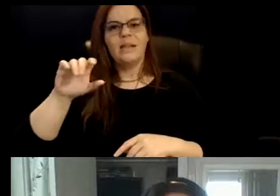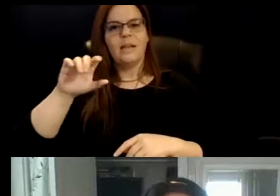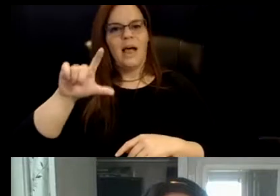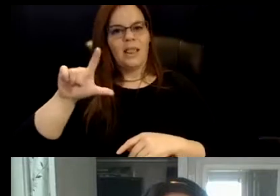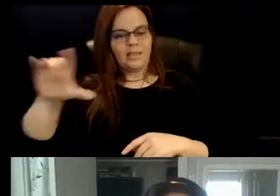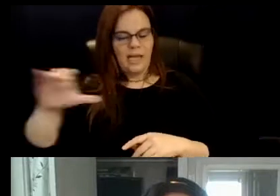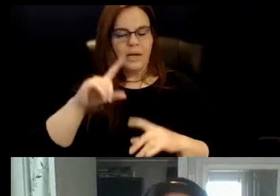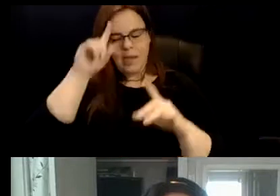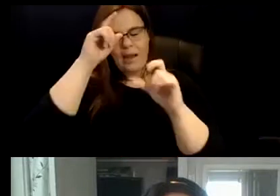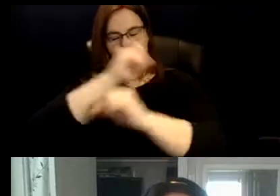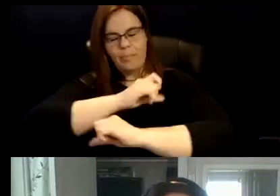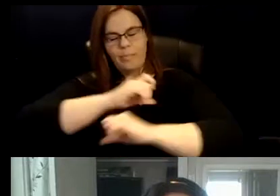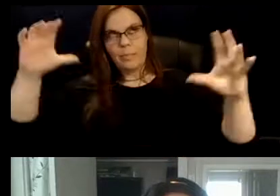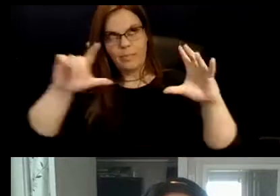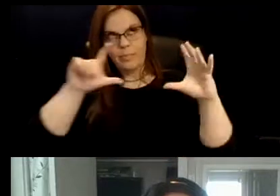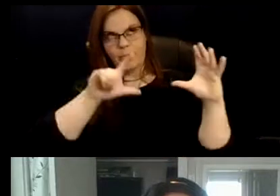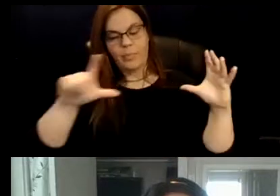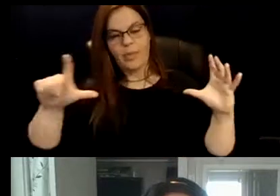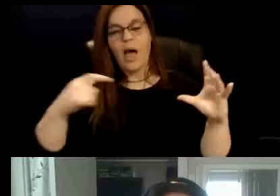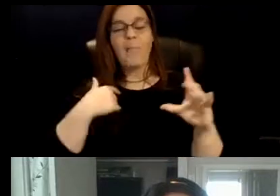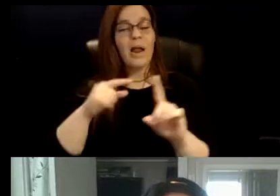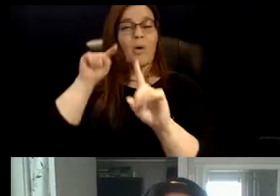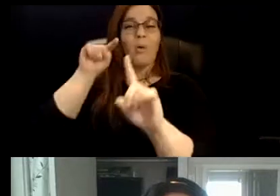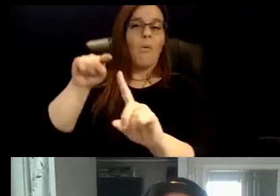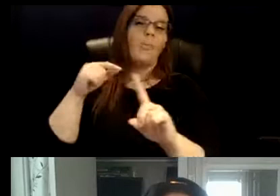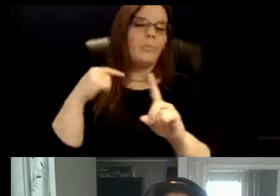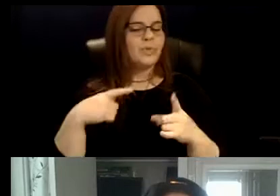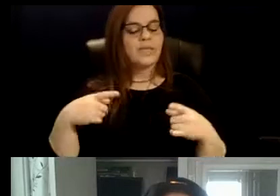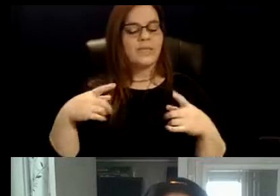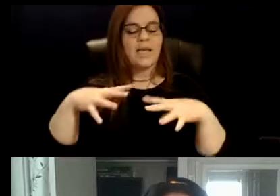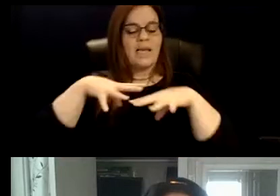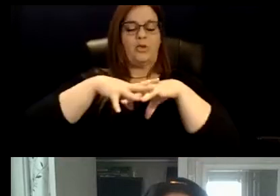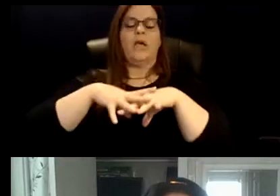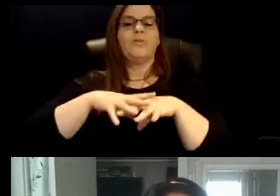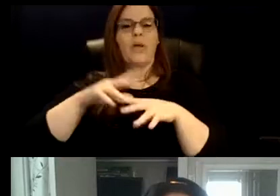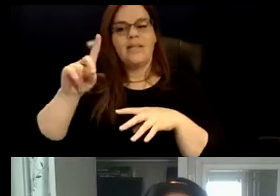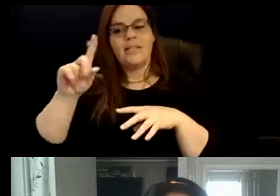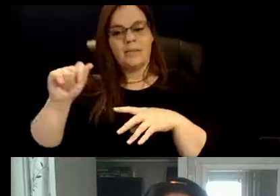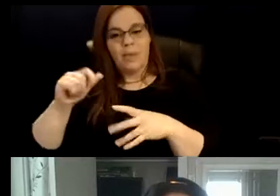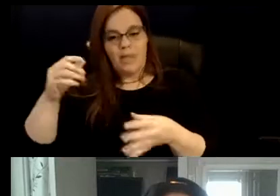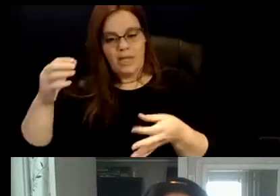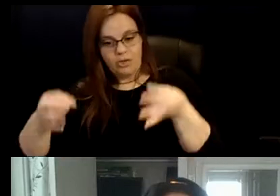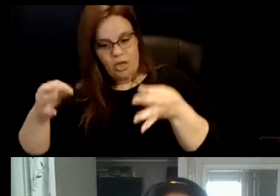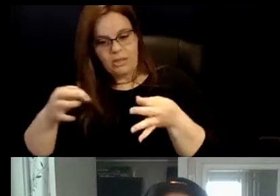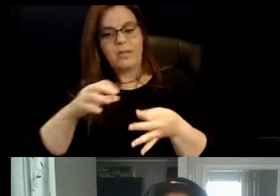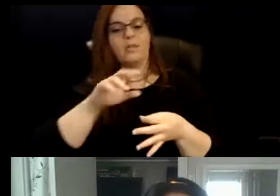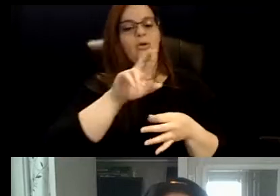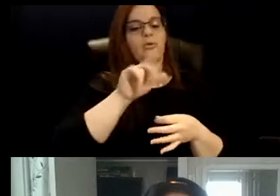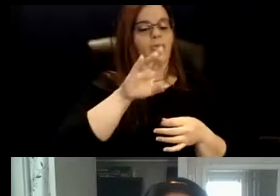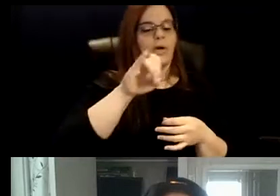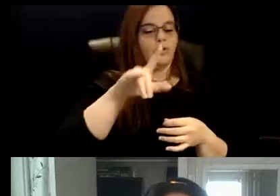equity, but our North Stars really are at the intersection of disability justice, racial justice, gender,